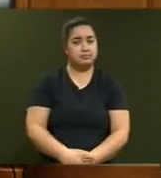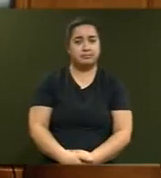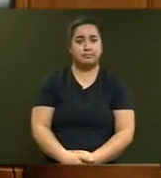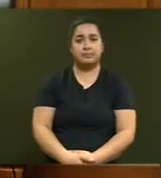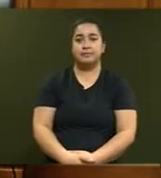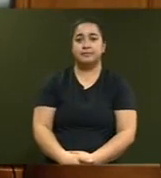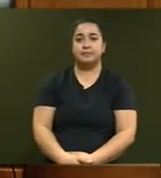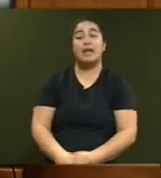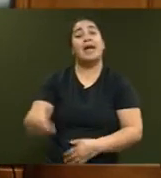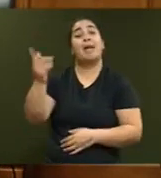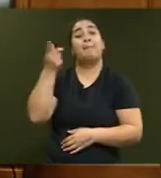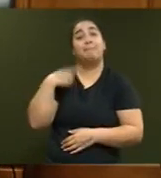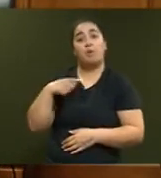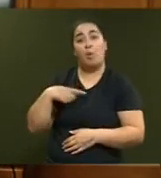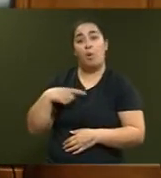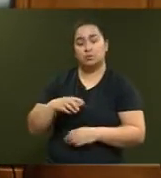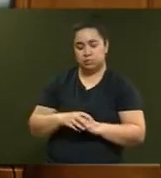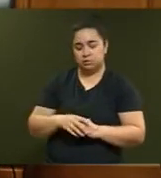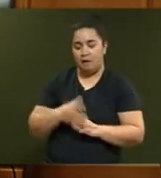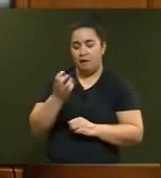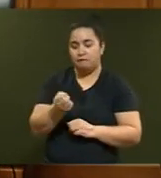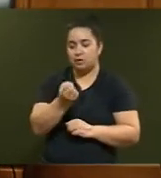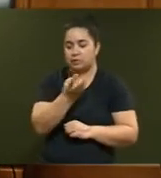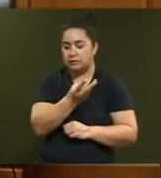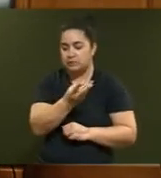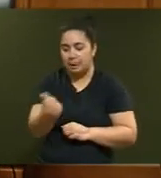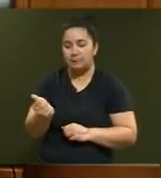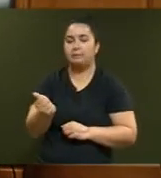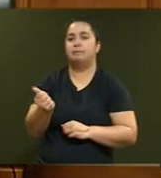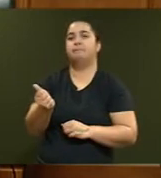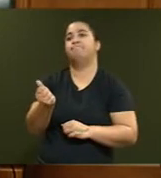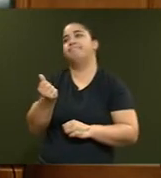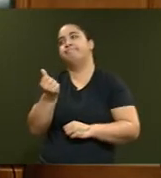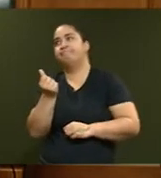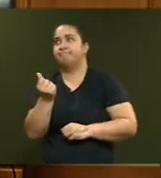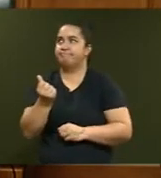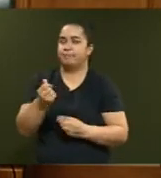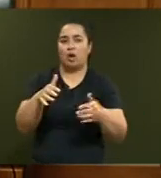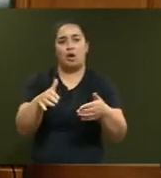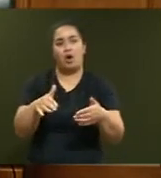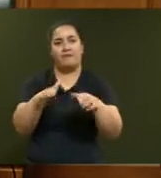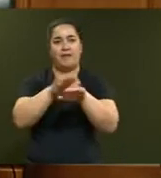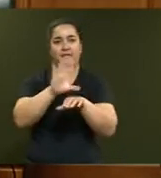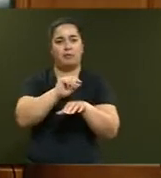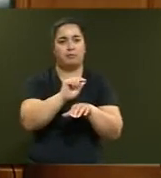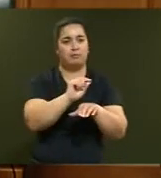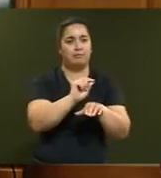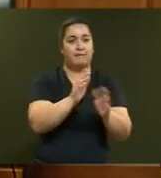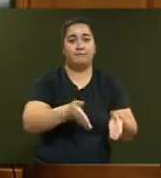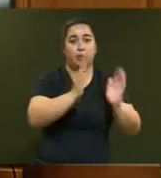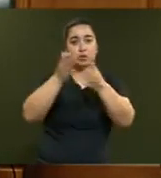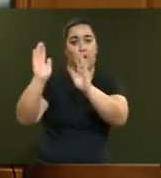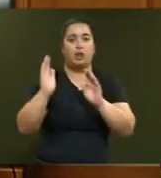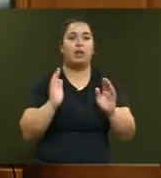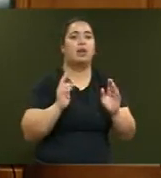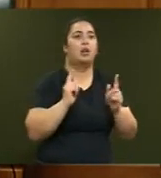Because while there is some overlap between the vertical infrastructure sector and the residential market, by and large they are